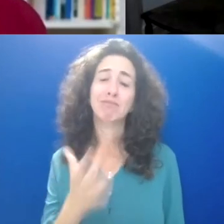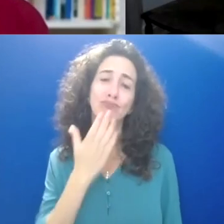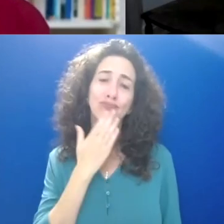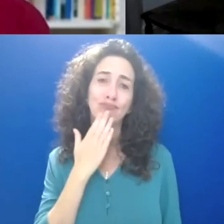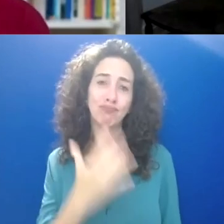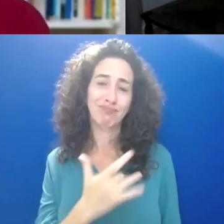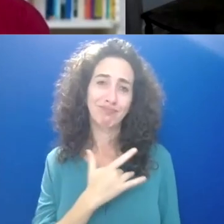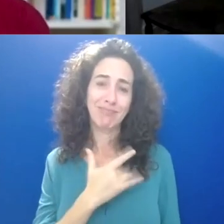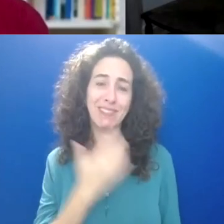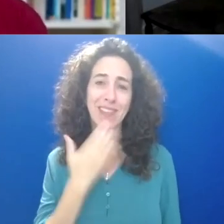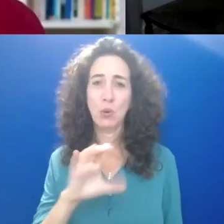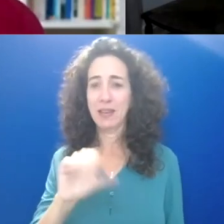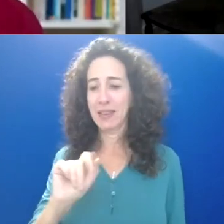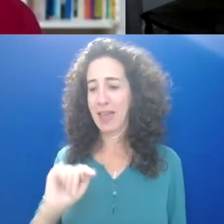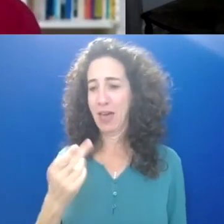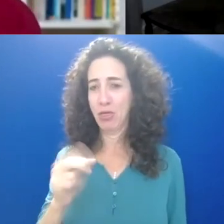much, Catherine.